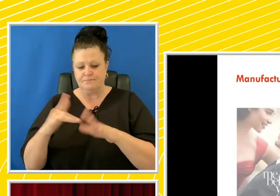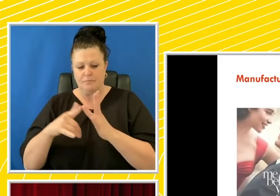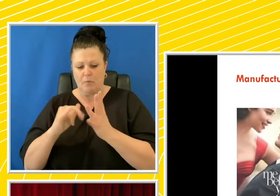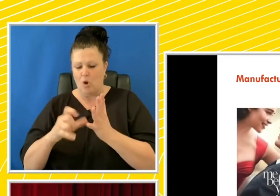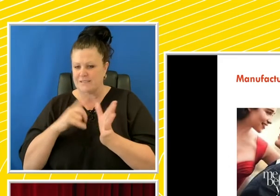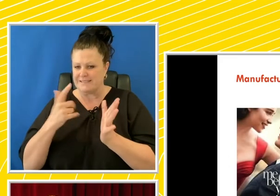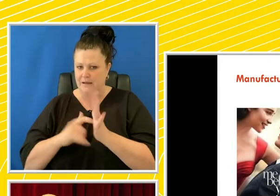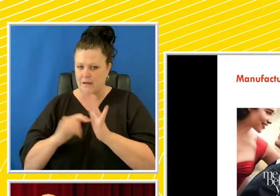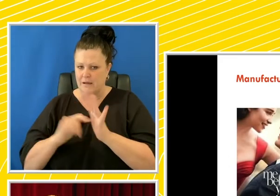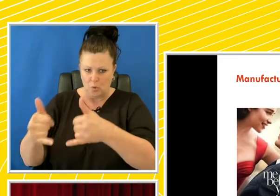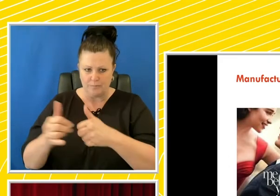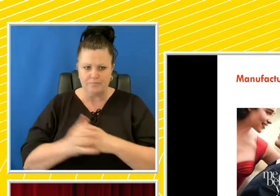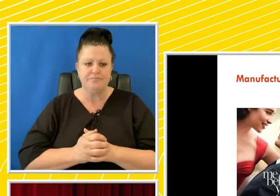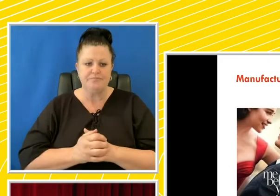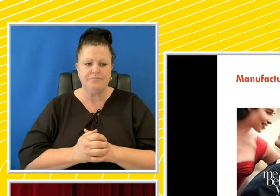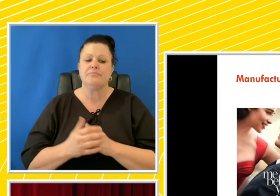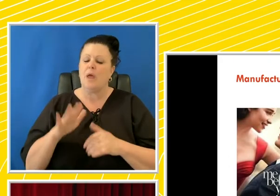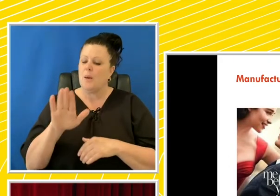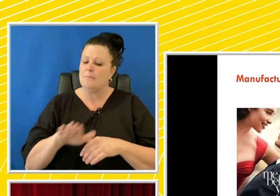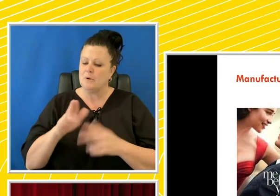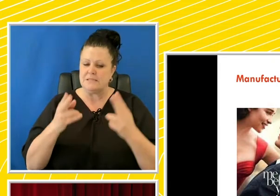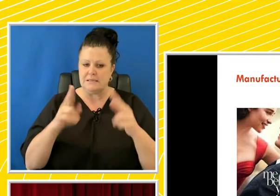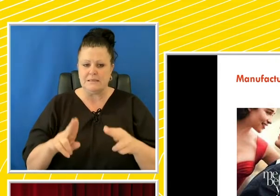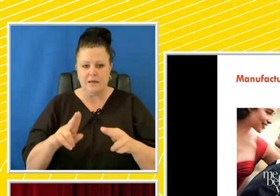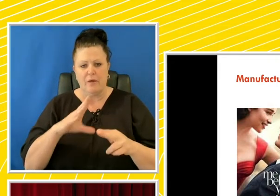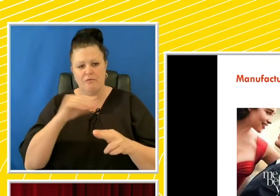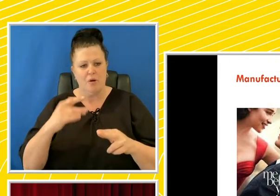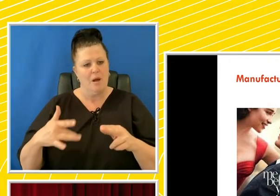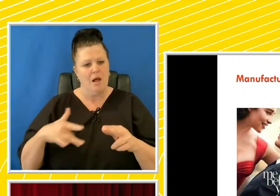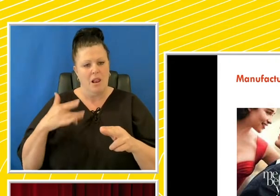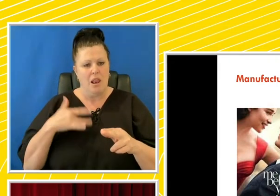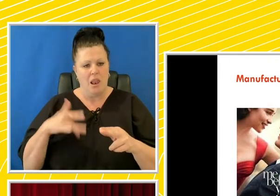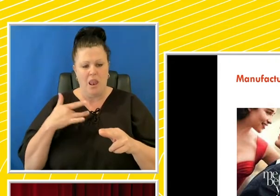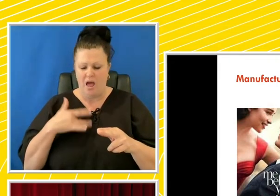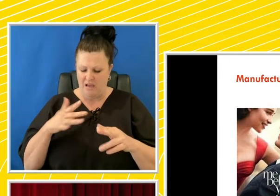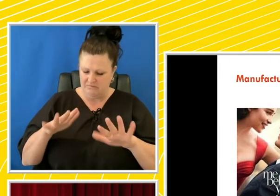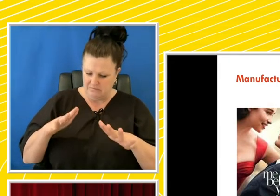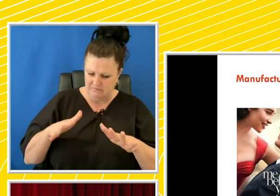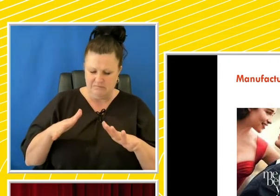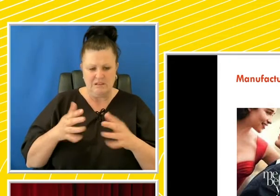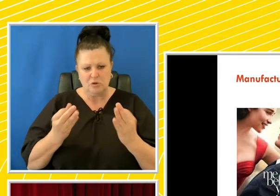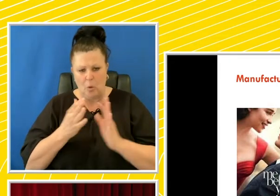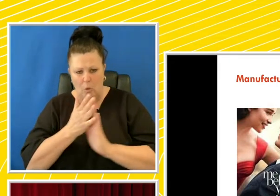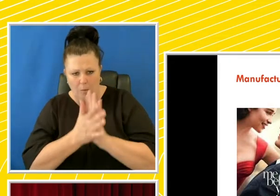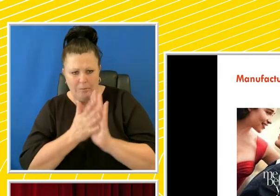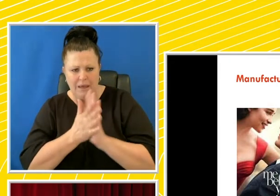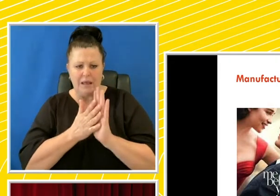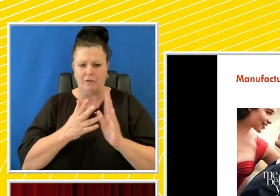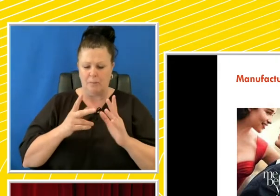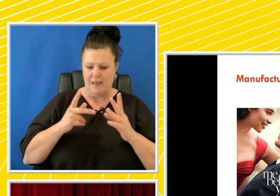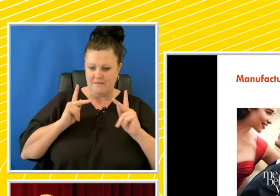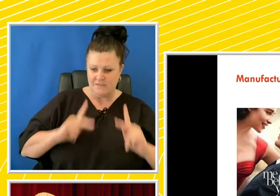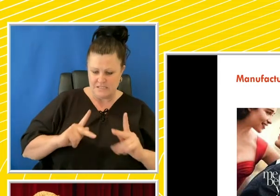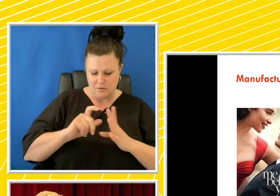Indeed, the theme of mercy death in cases of evaluated life lacking quality or meaning or the burden posed by the disability or physical or cognitive